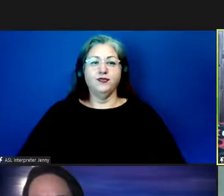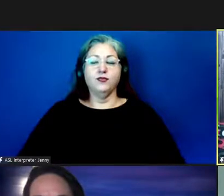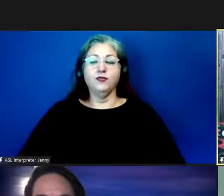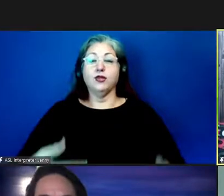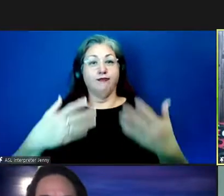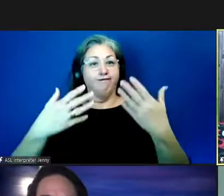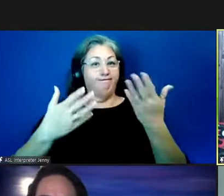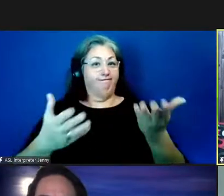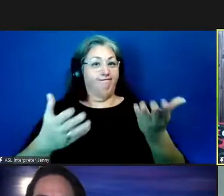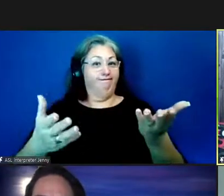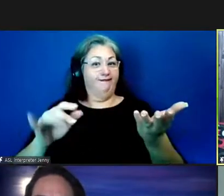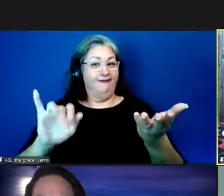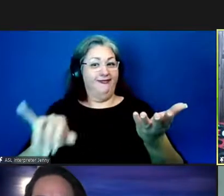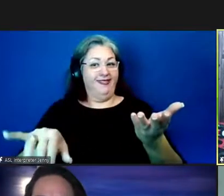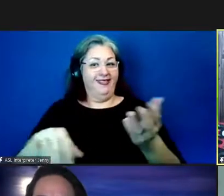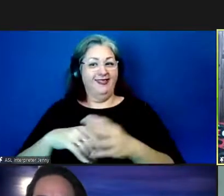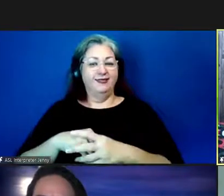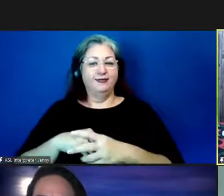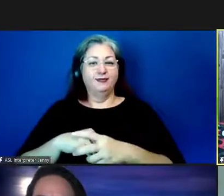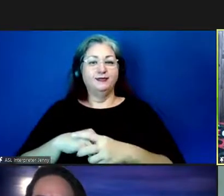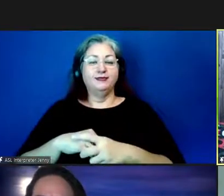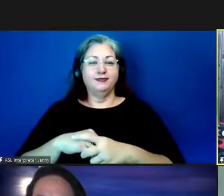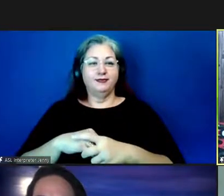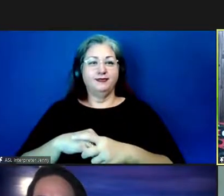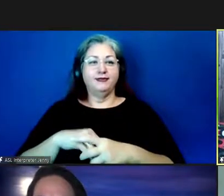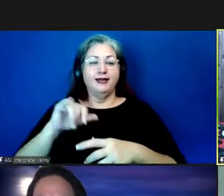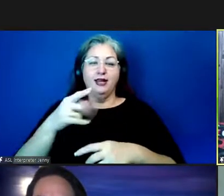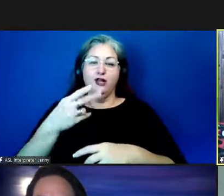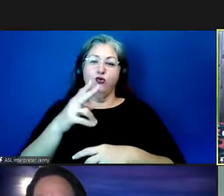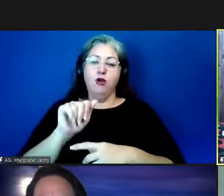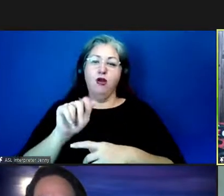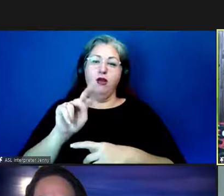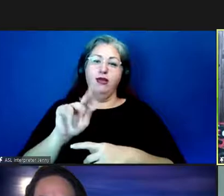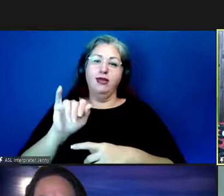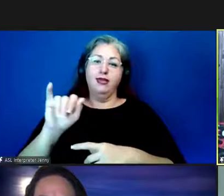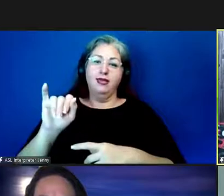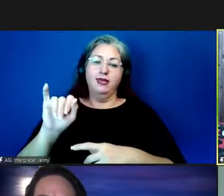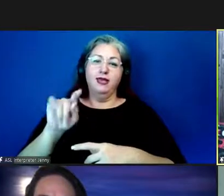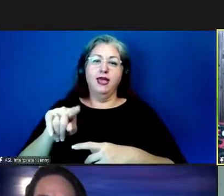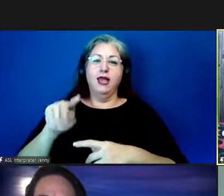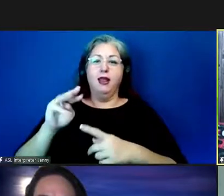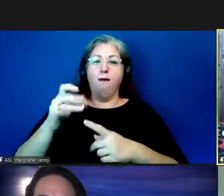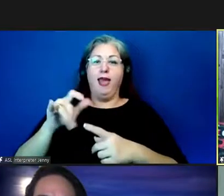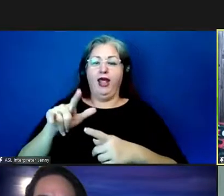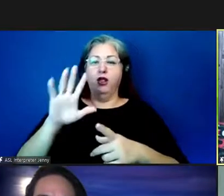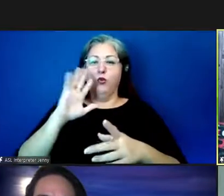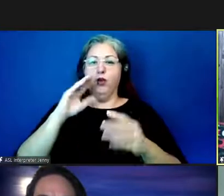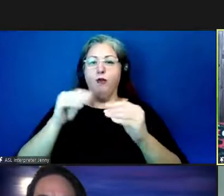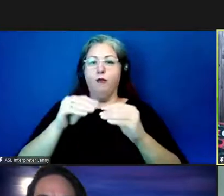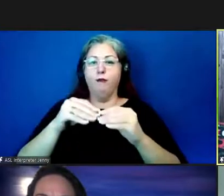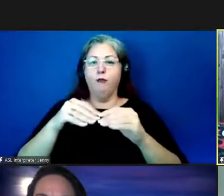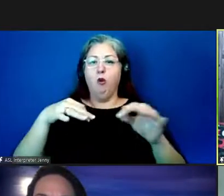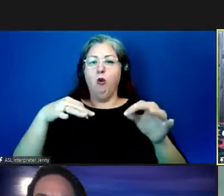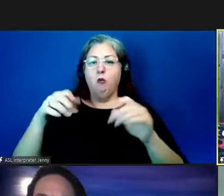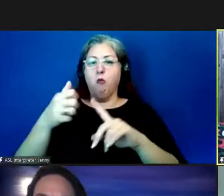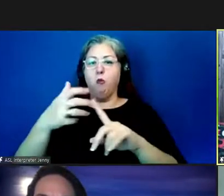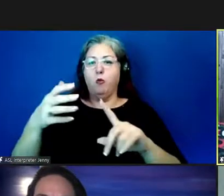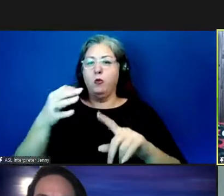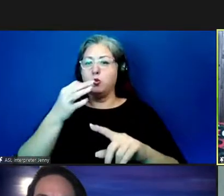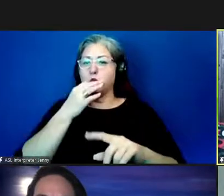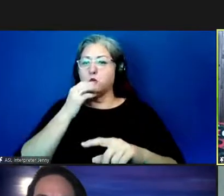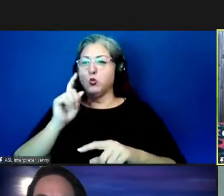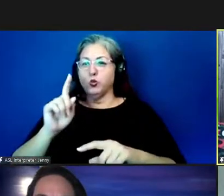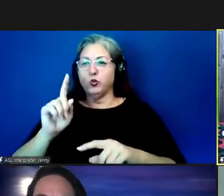So there you go. That's the hua ki'ia that Michael will walk you through in a little bit.